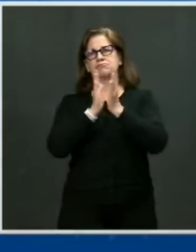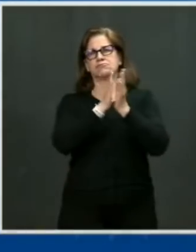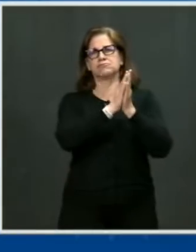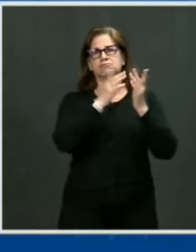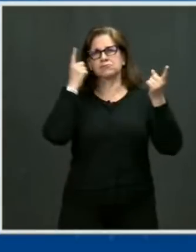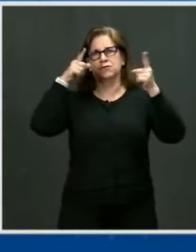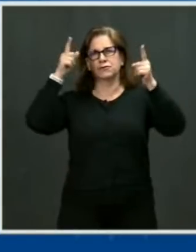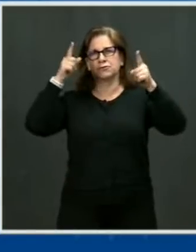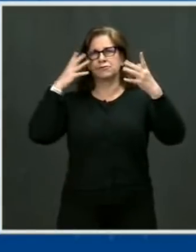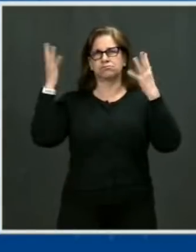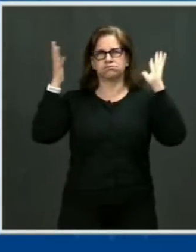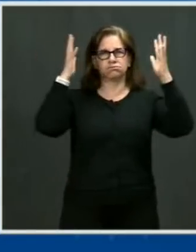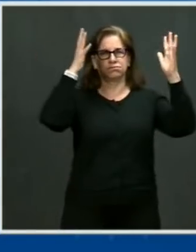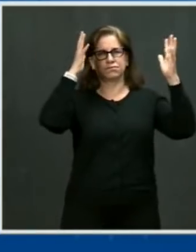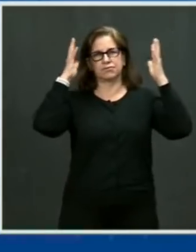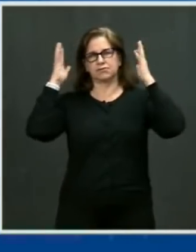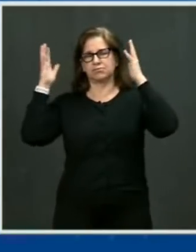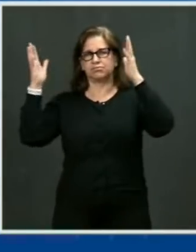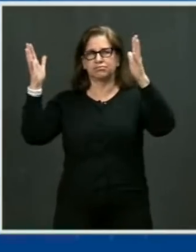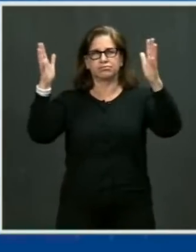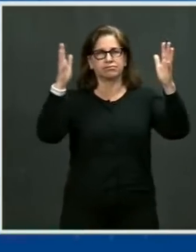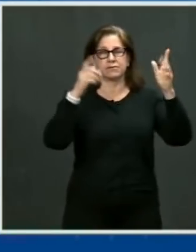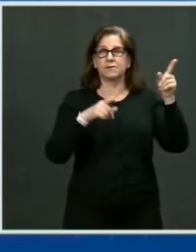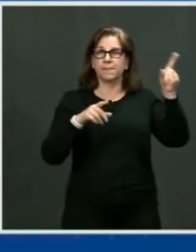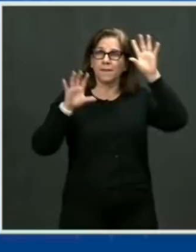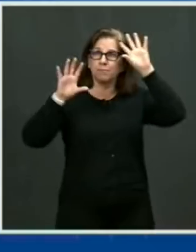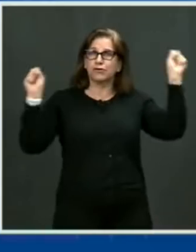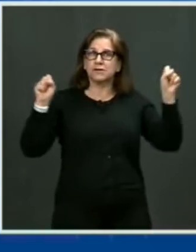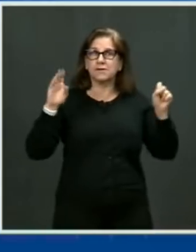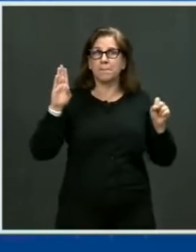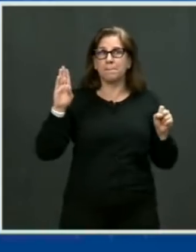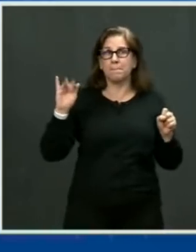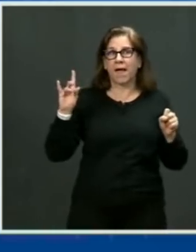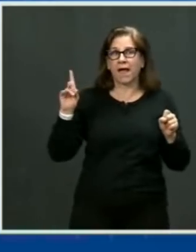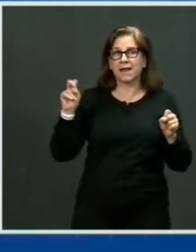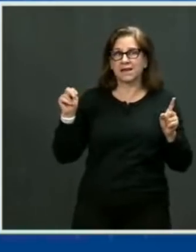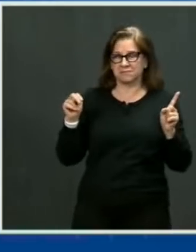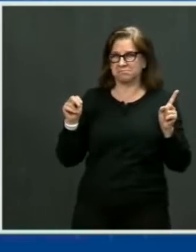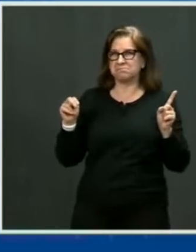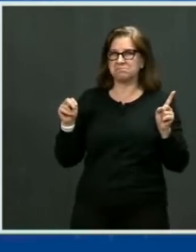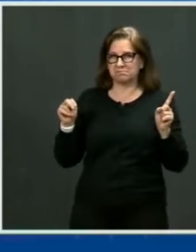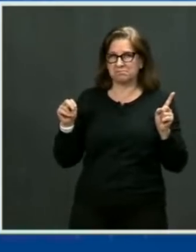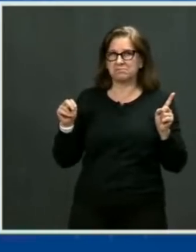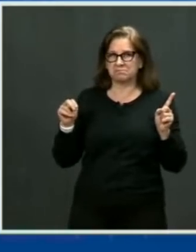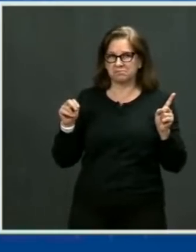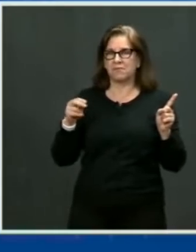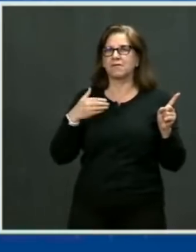And President Joe Biden has the will and the courage to act.